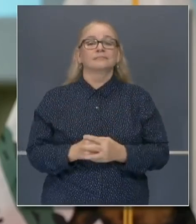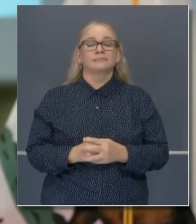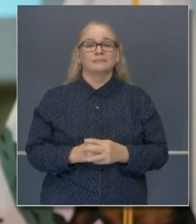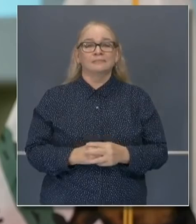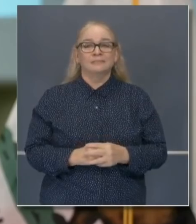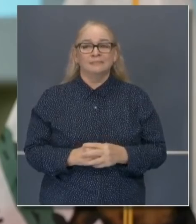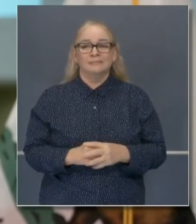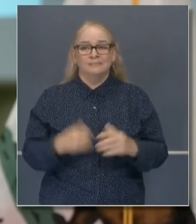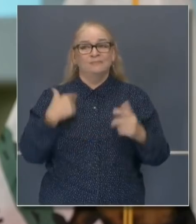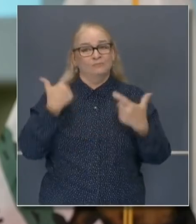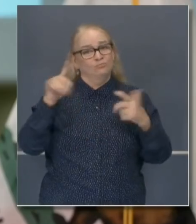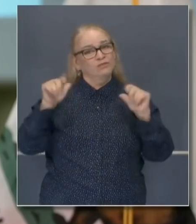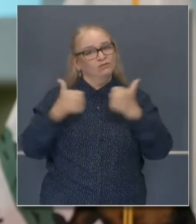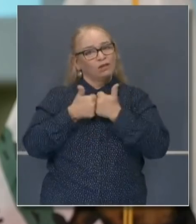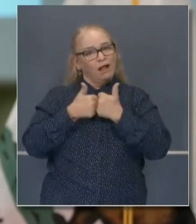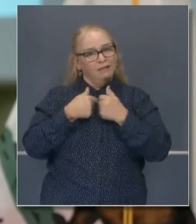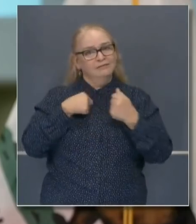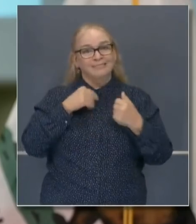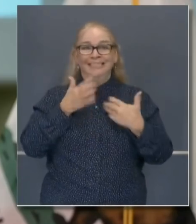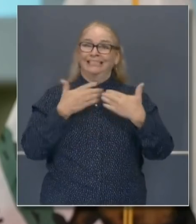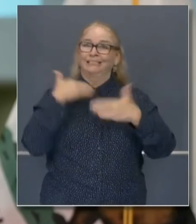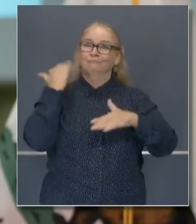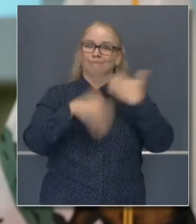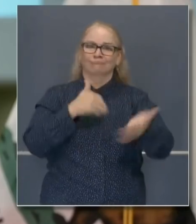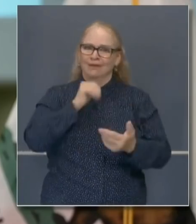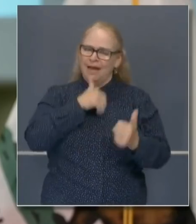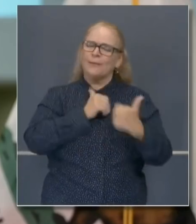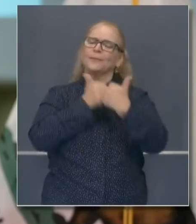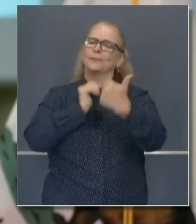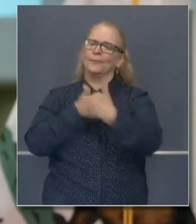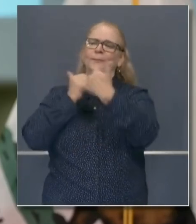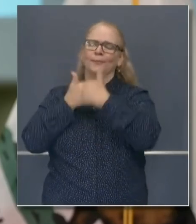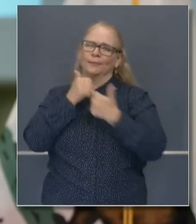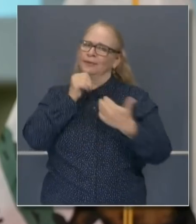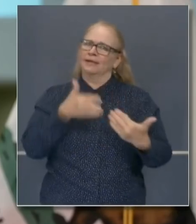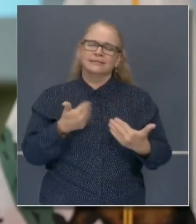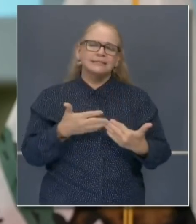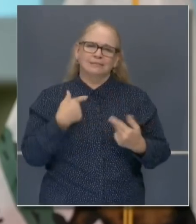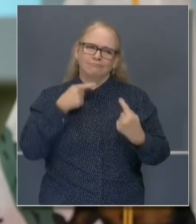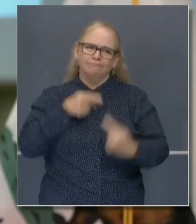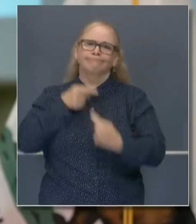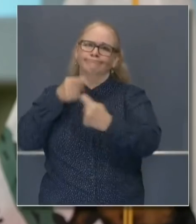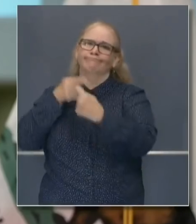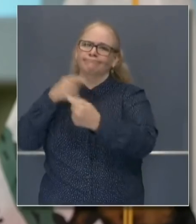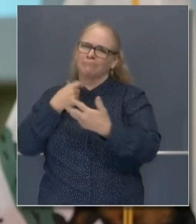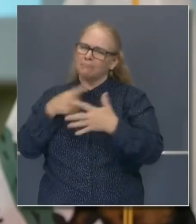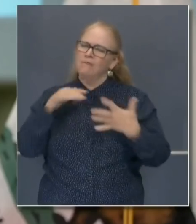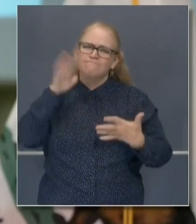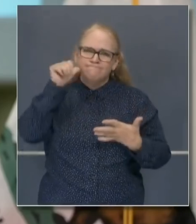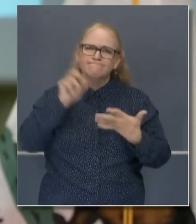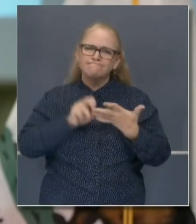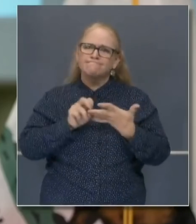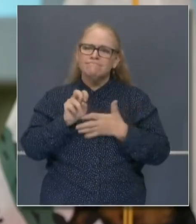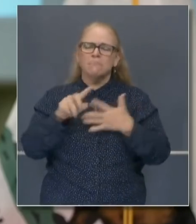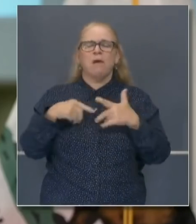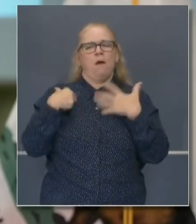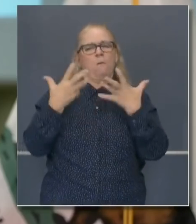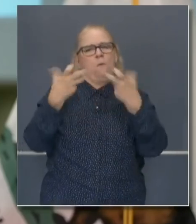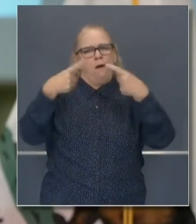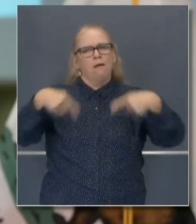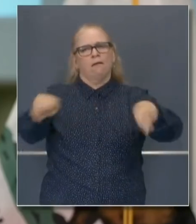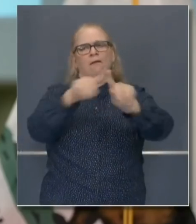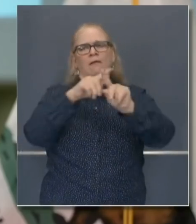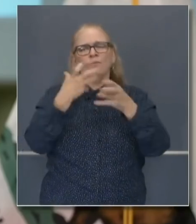of my life. And it has not been easy. But I want to say